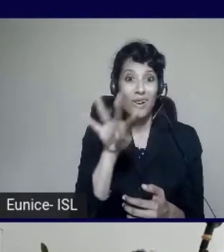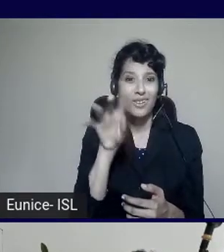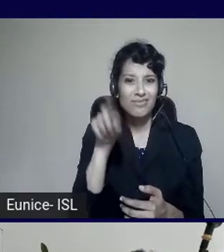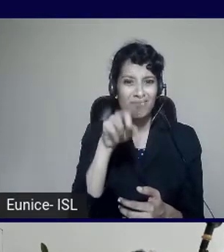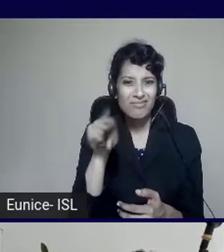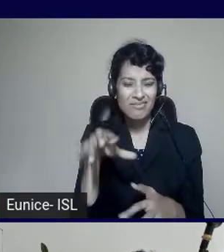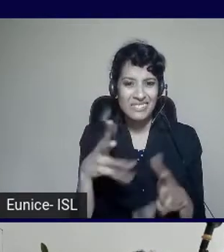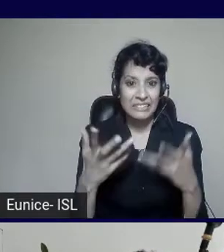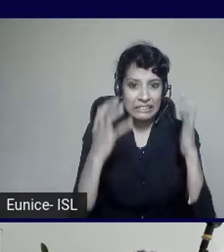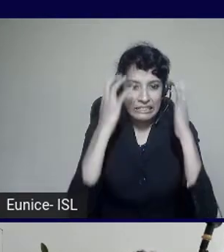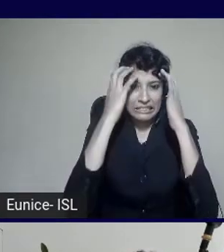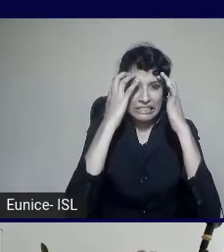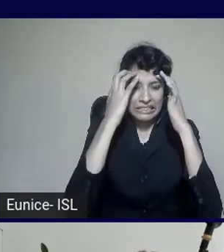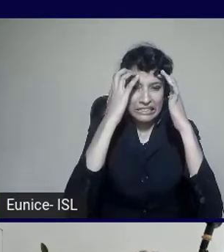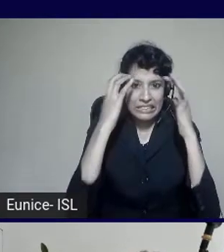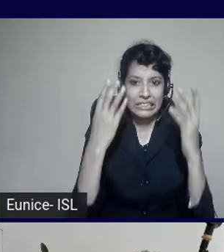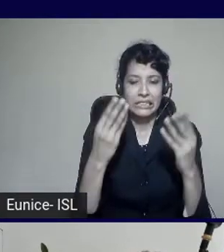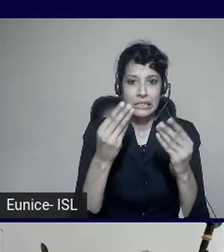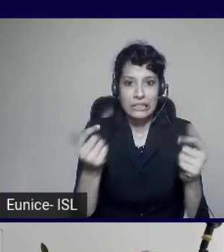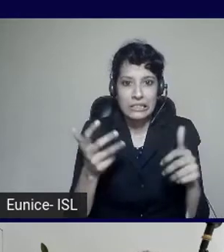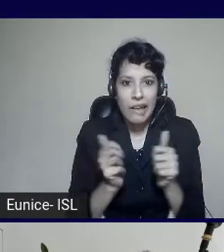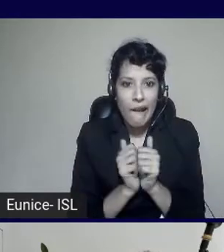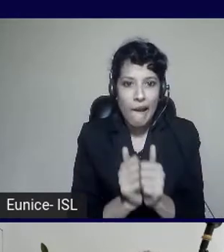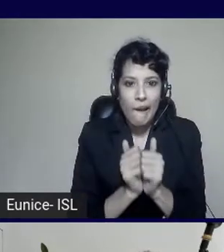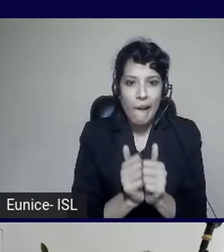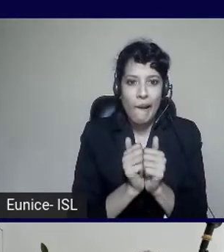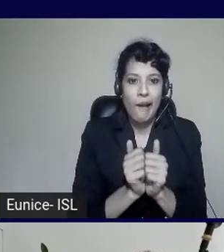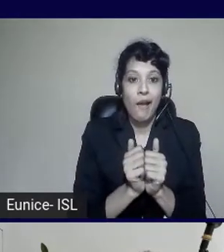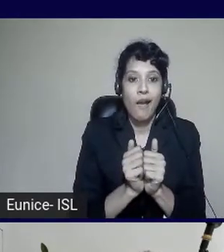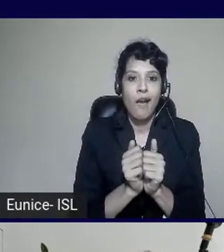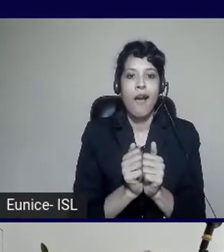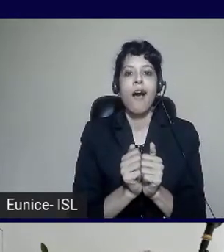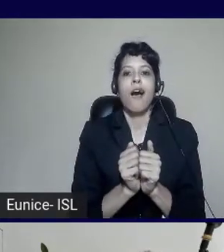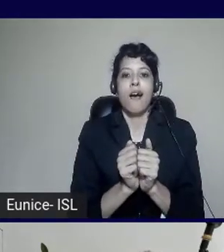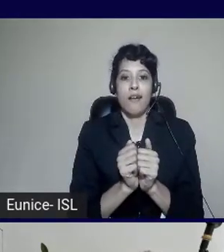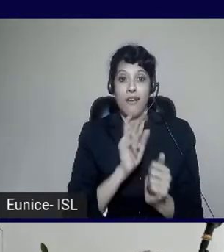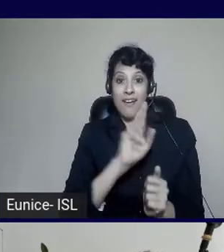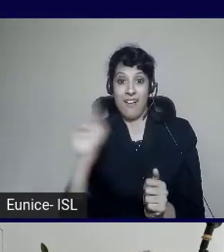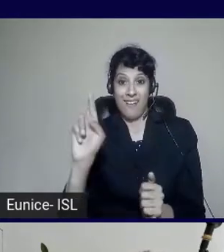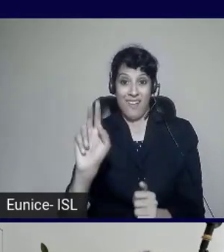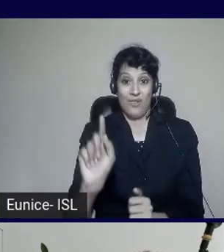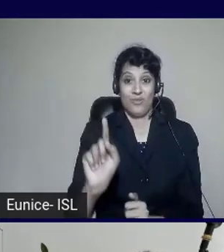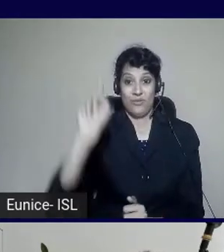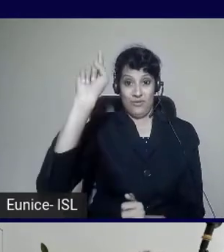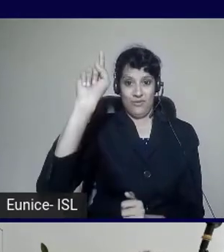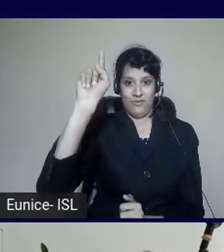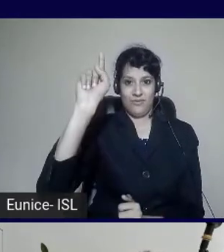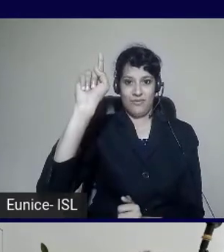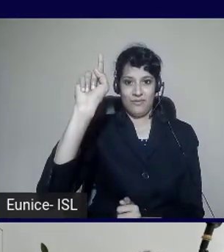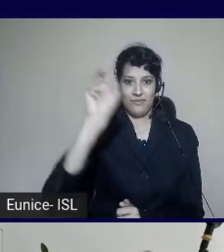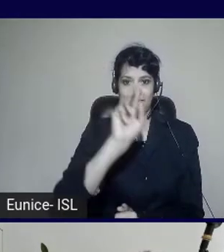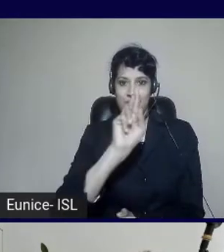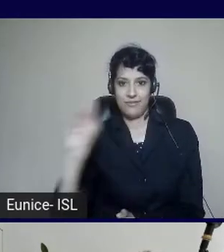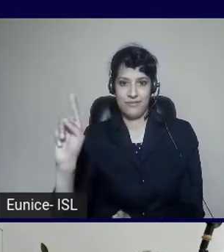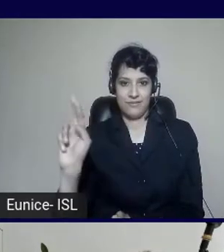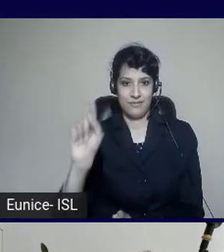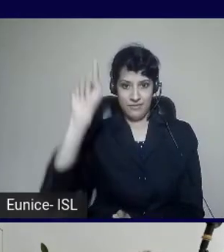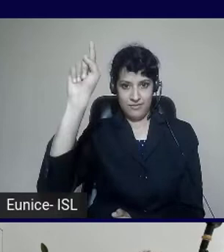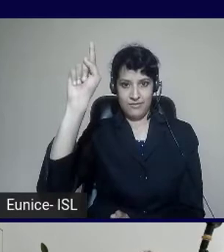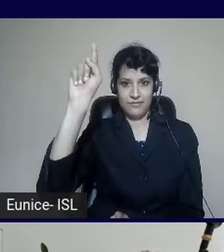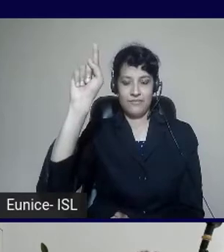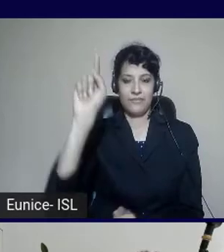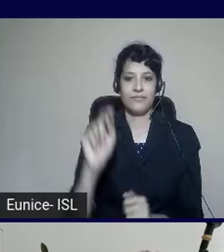to fix them? So on the top right hand side here. I've got a little button called Accessibility Insights for Web.